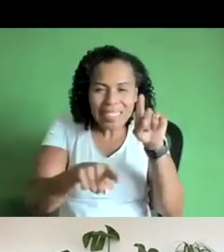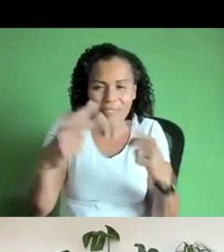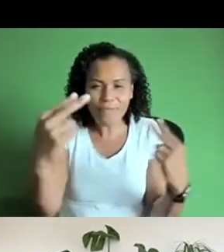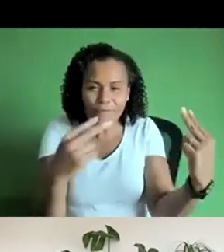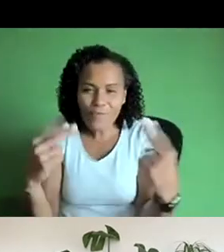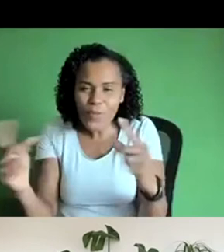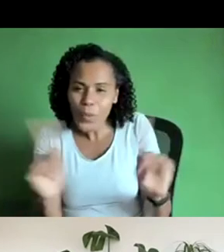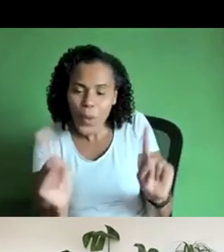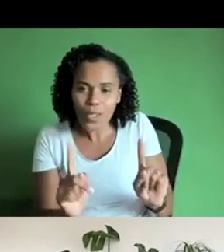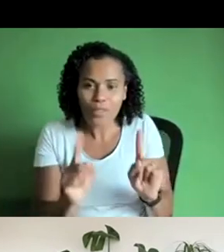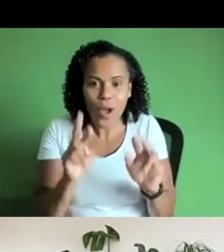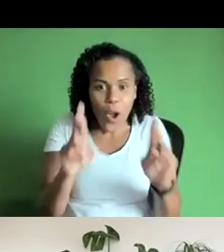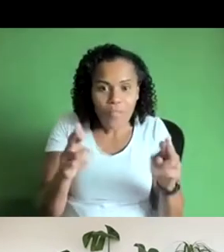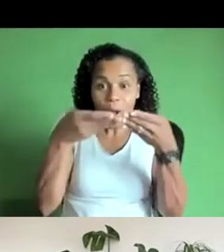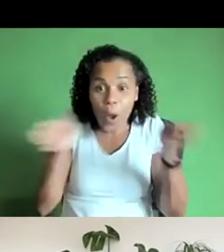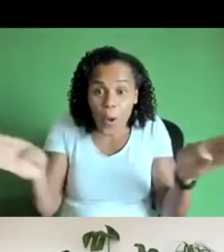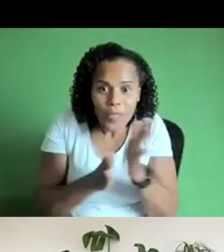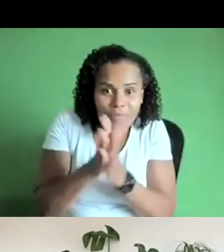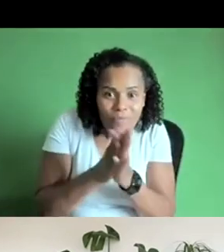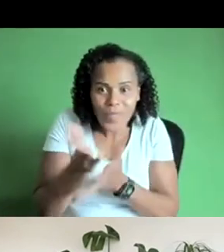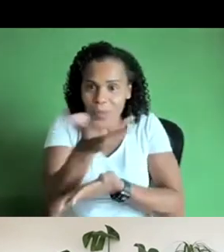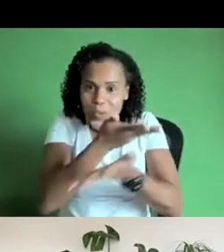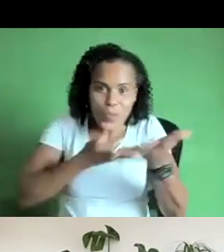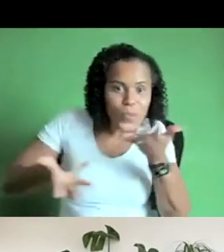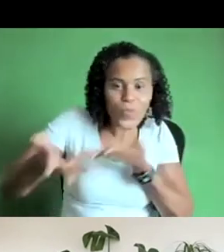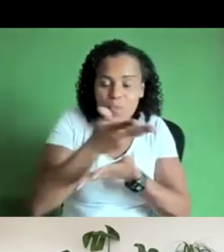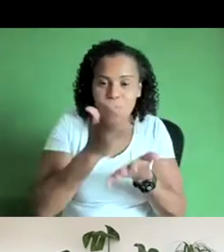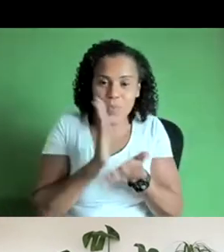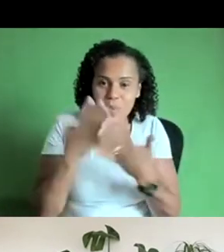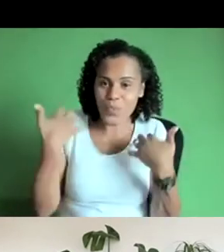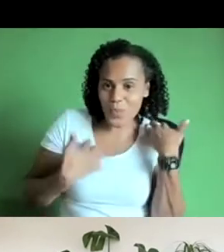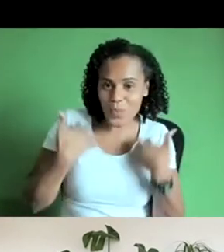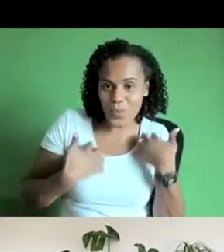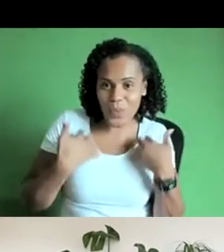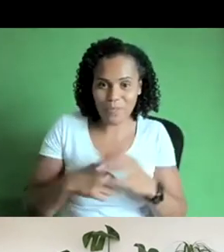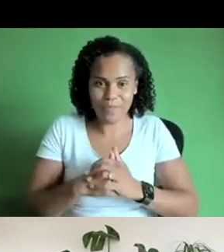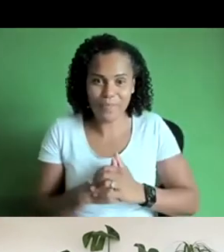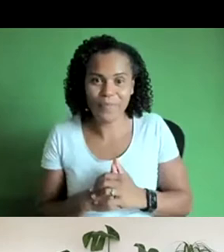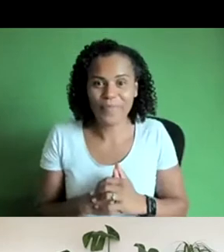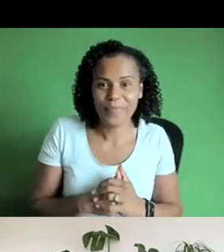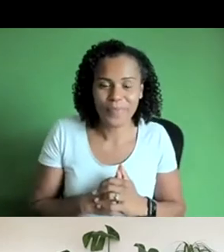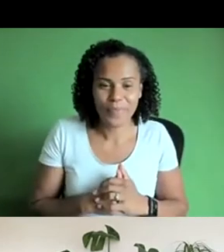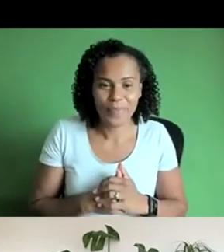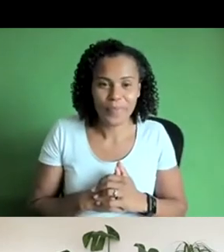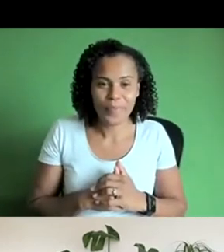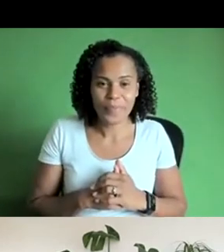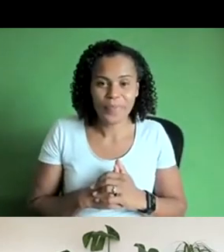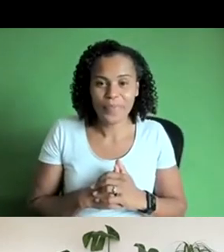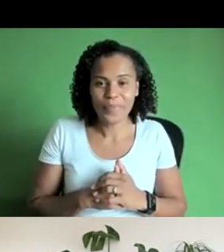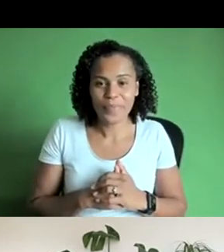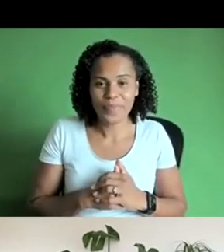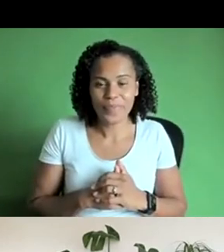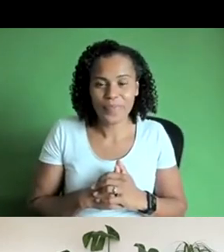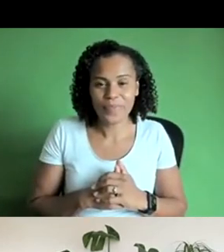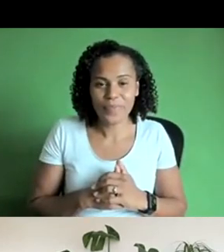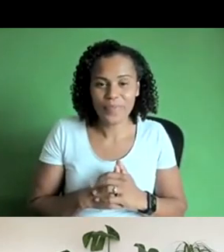conversation and really have uh some uh interesting conversations around um these themes